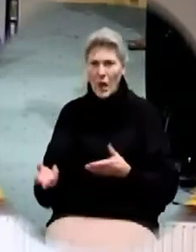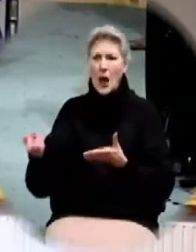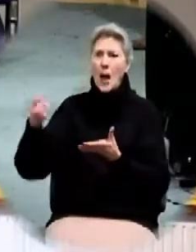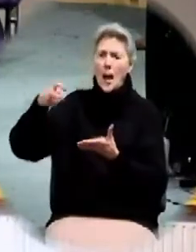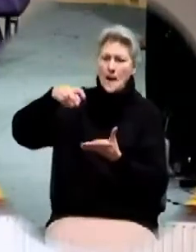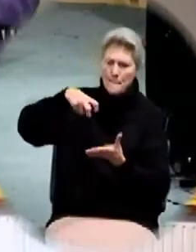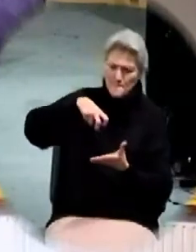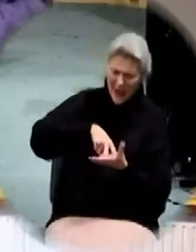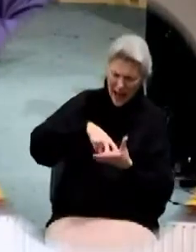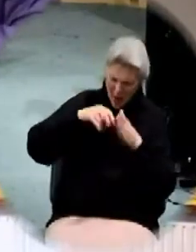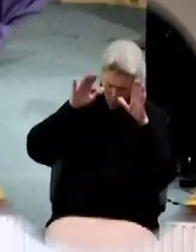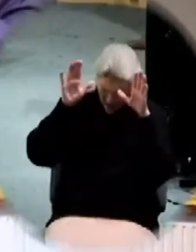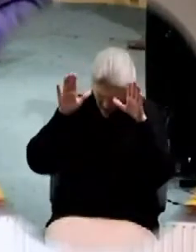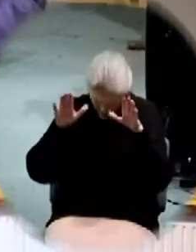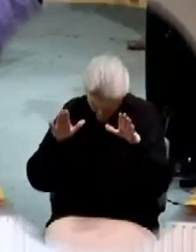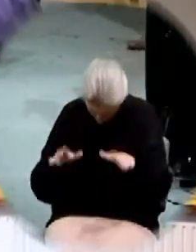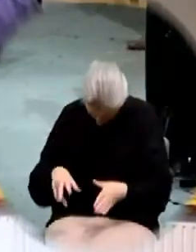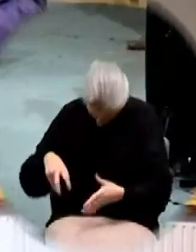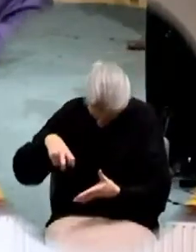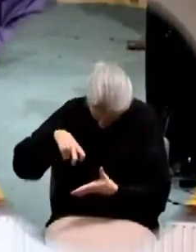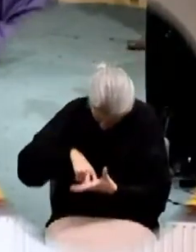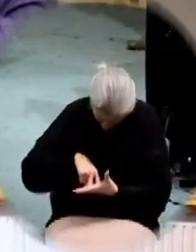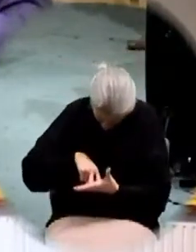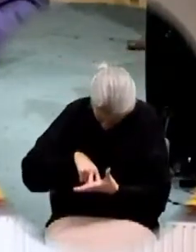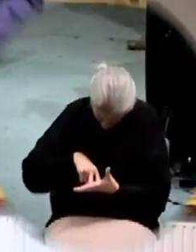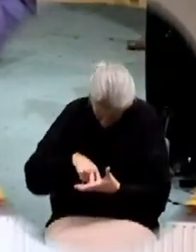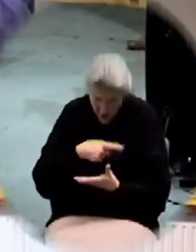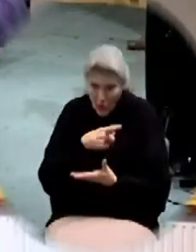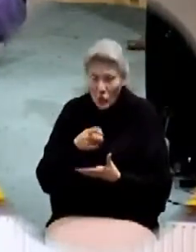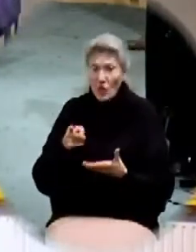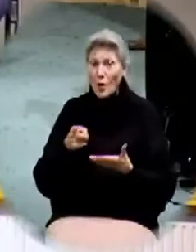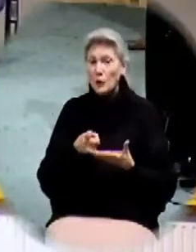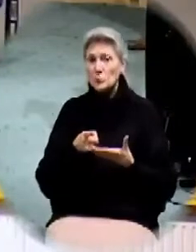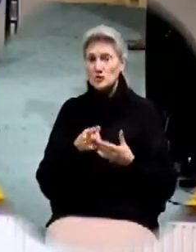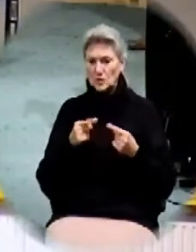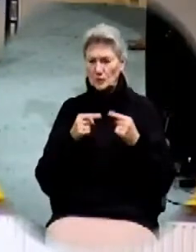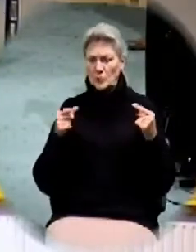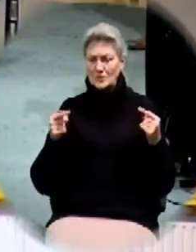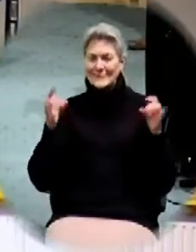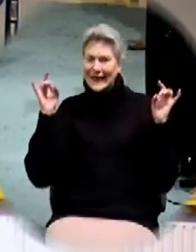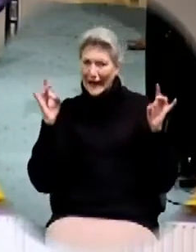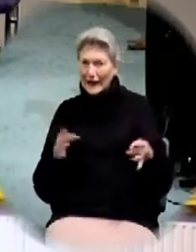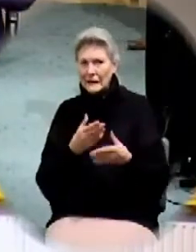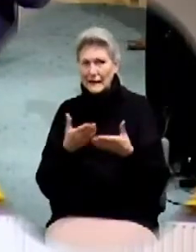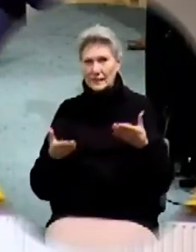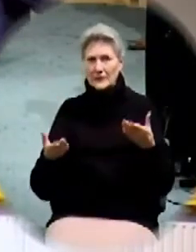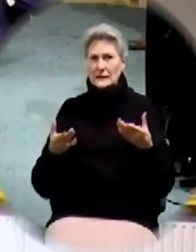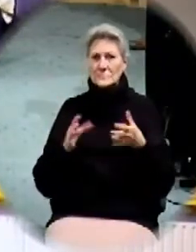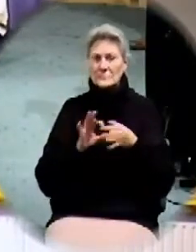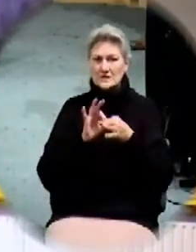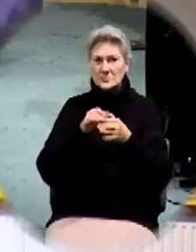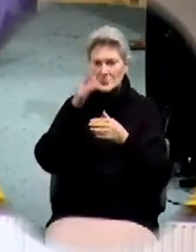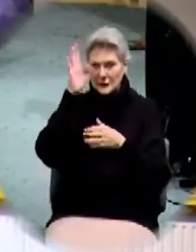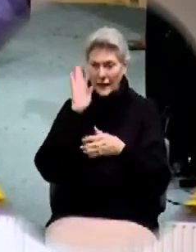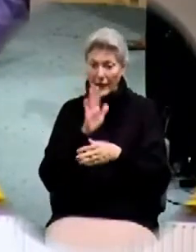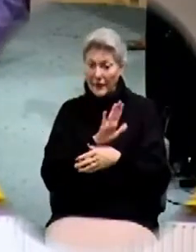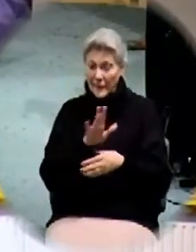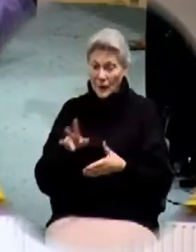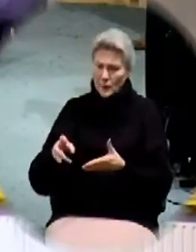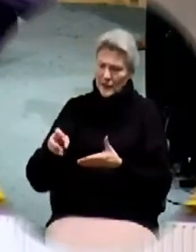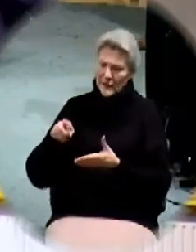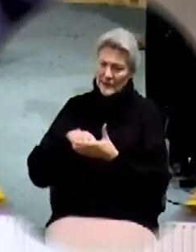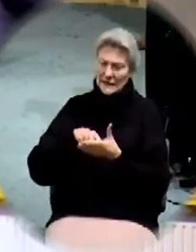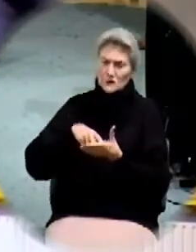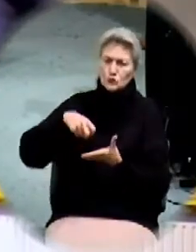to those who are vehemently opposed hatred of the things of God their knees will